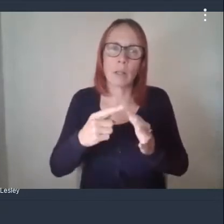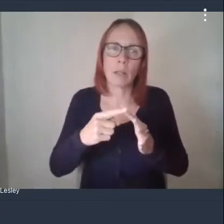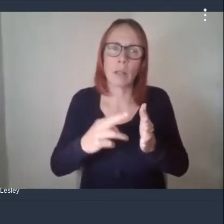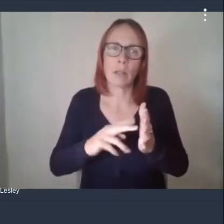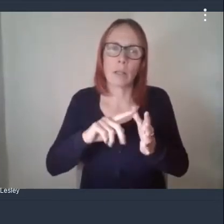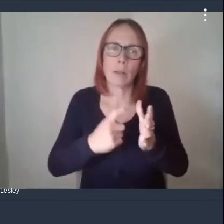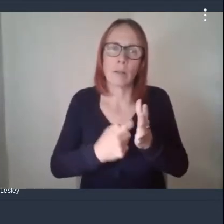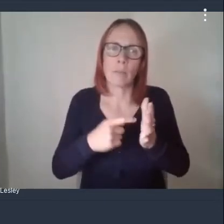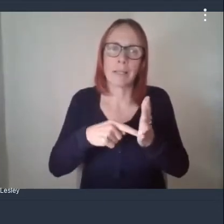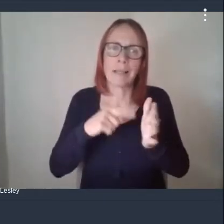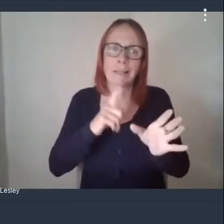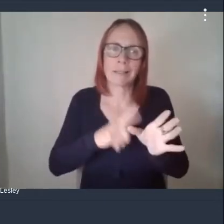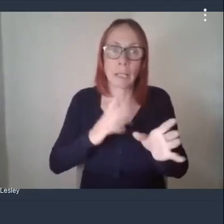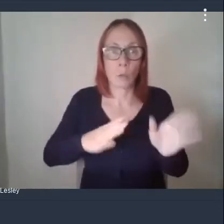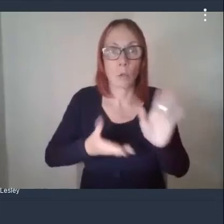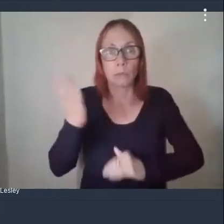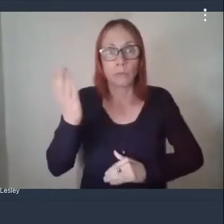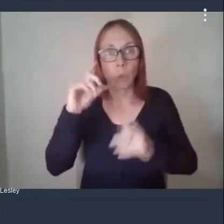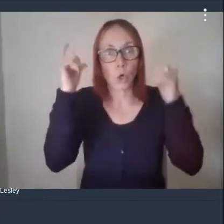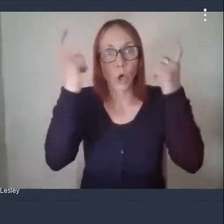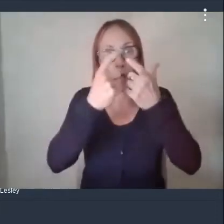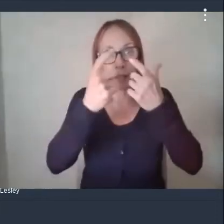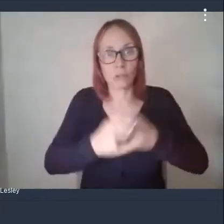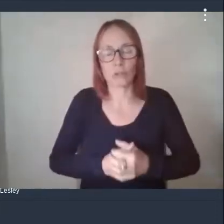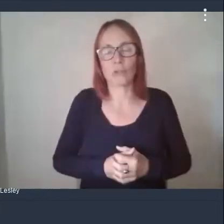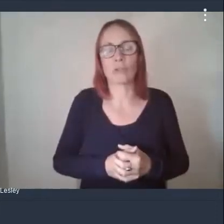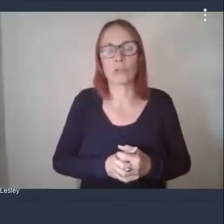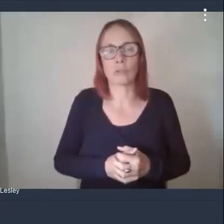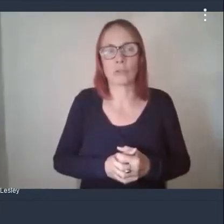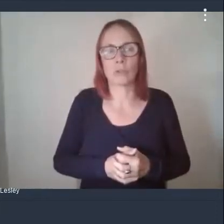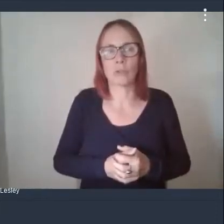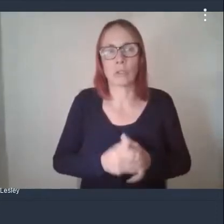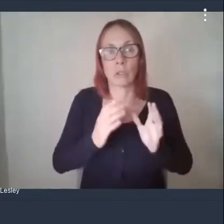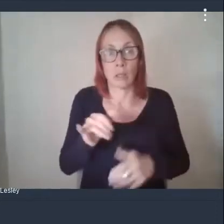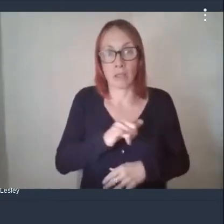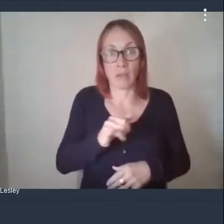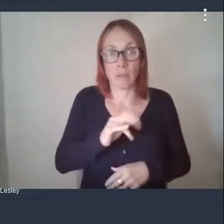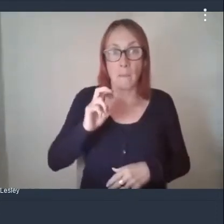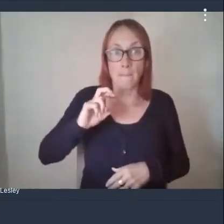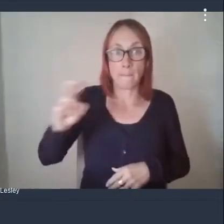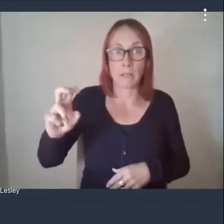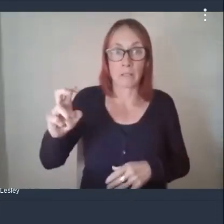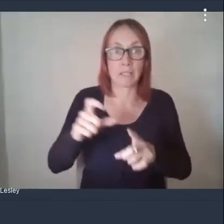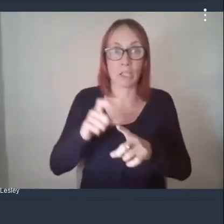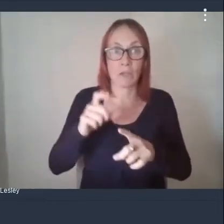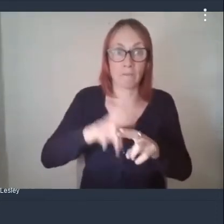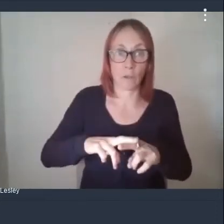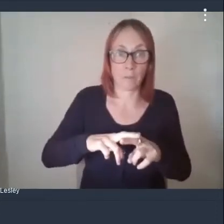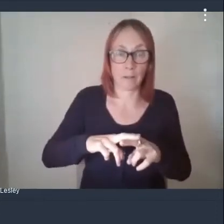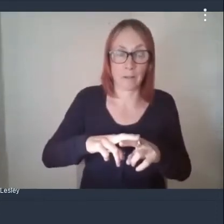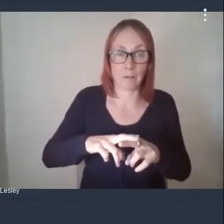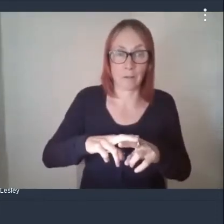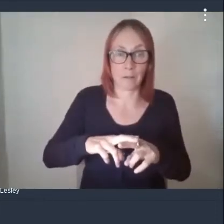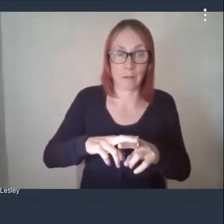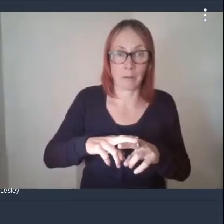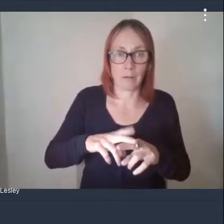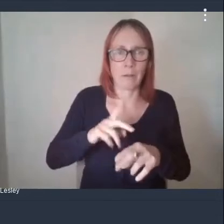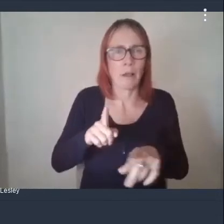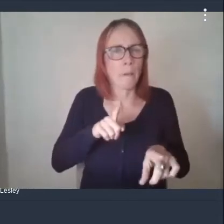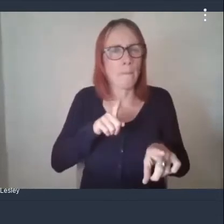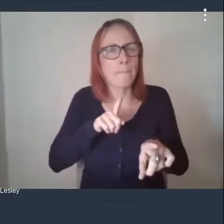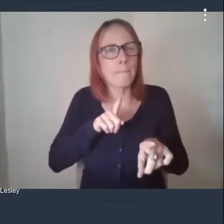and wanted to go to college so they had to get a bus to dunfermline but most of them